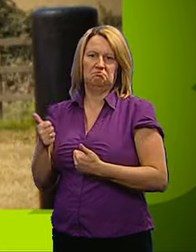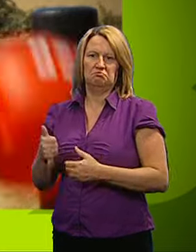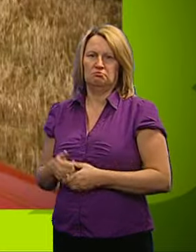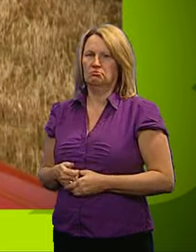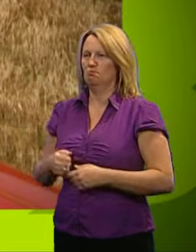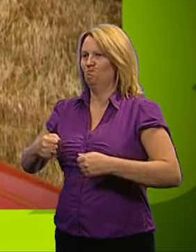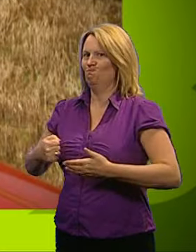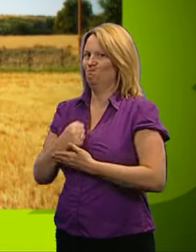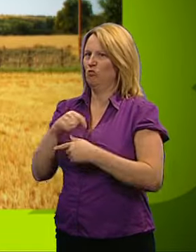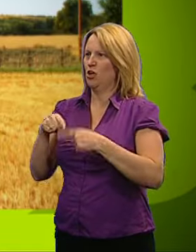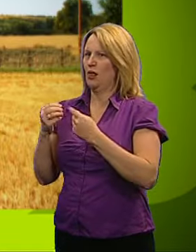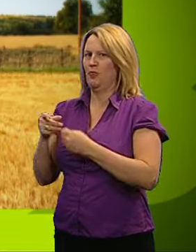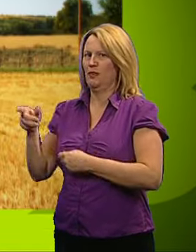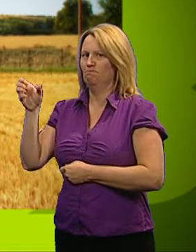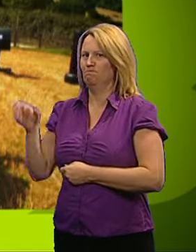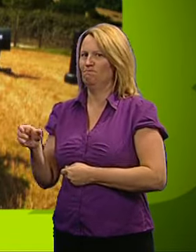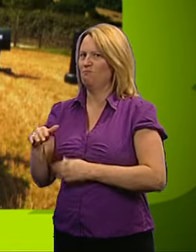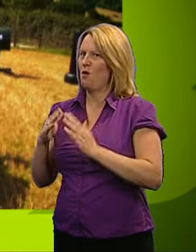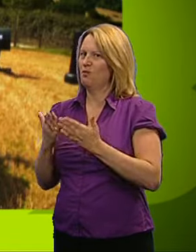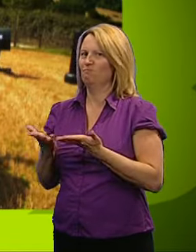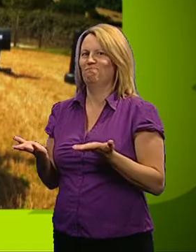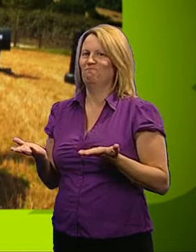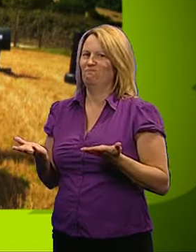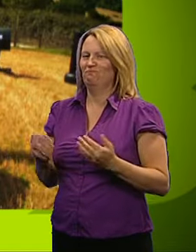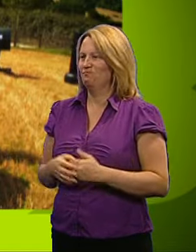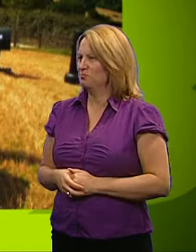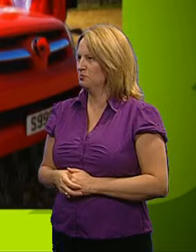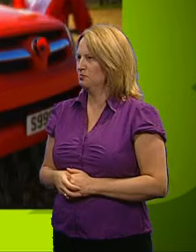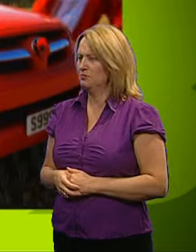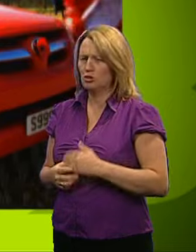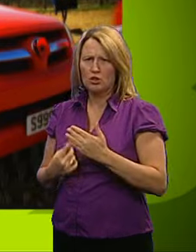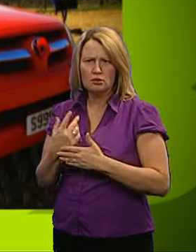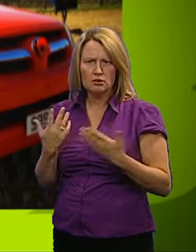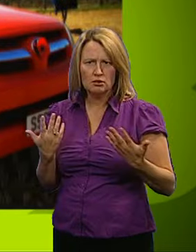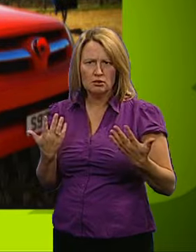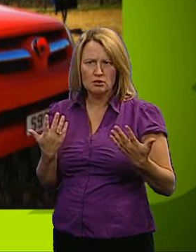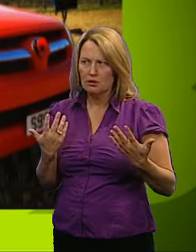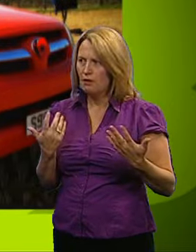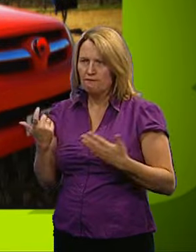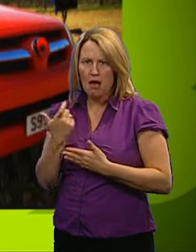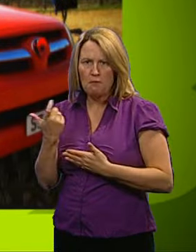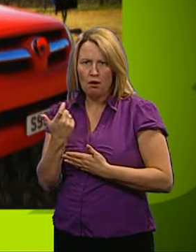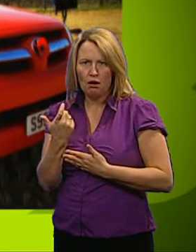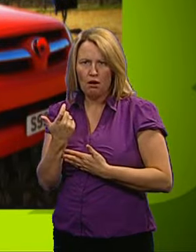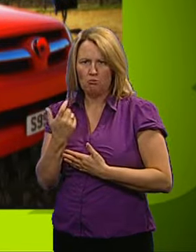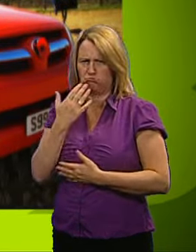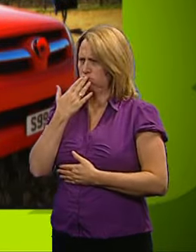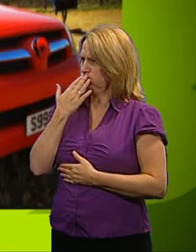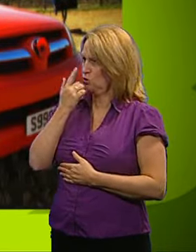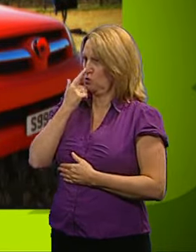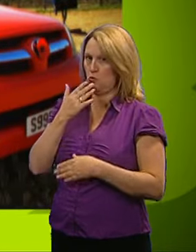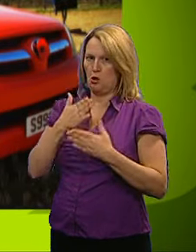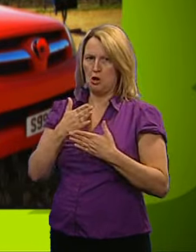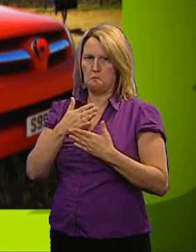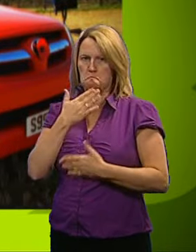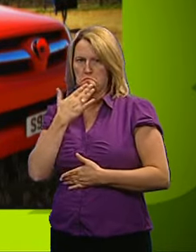who can challenge this silent giant of the boxing world? Well, what are the chances? A fireman? That could work.